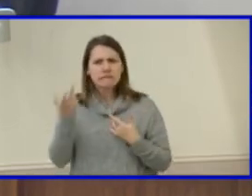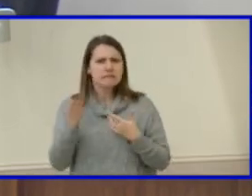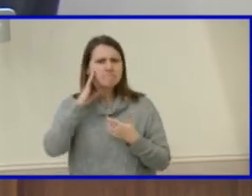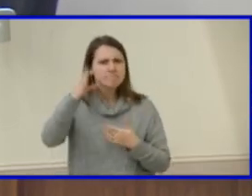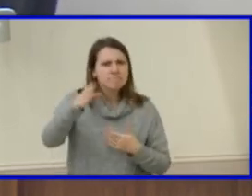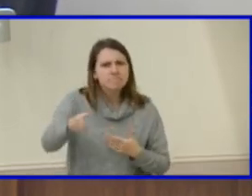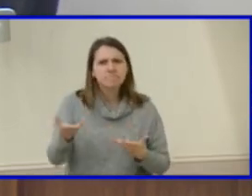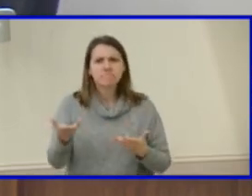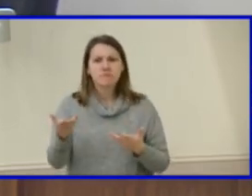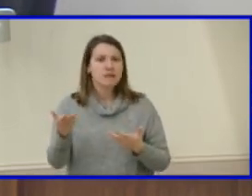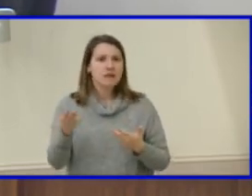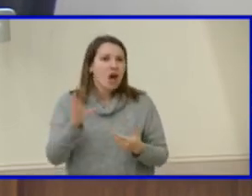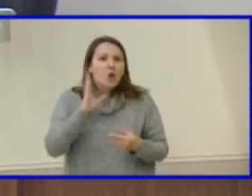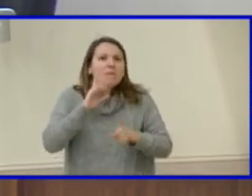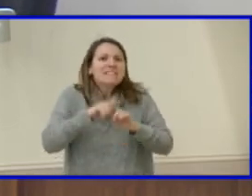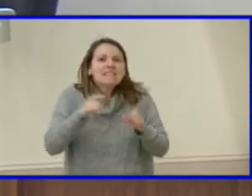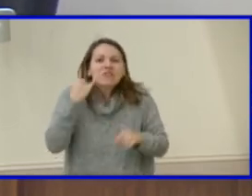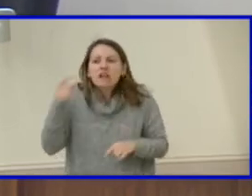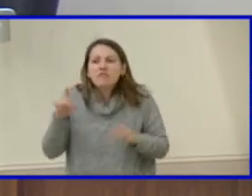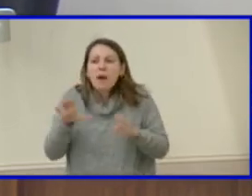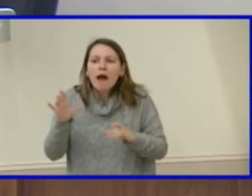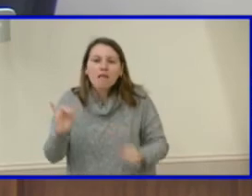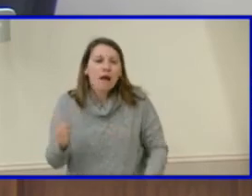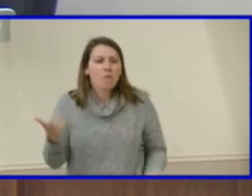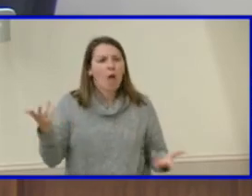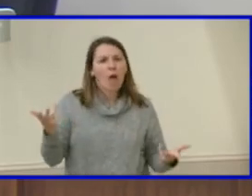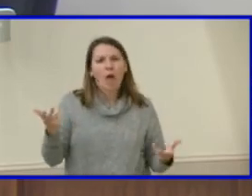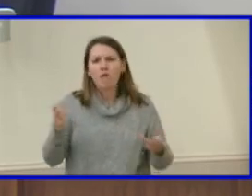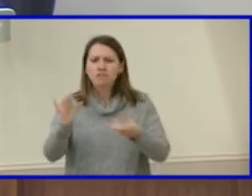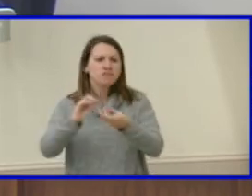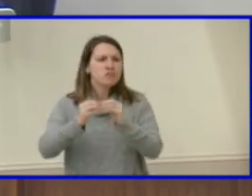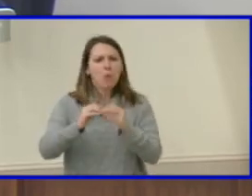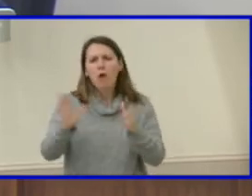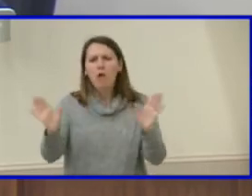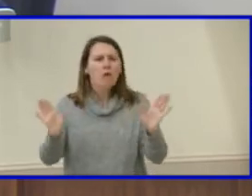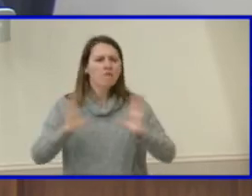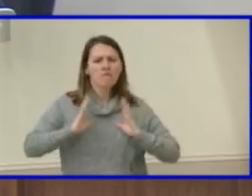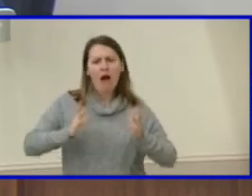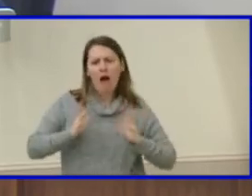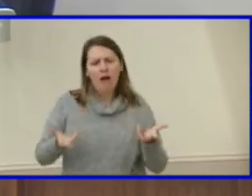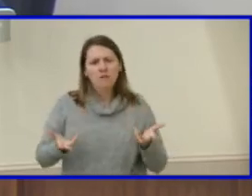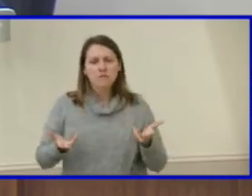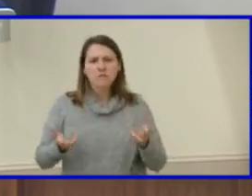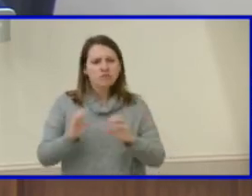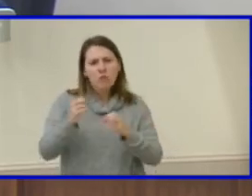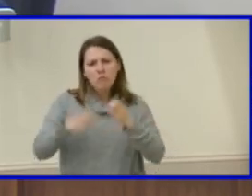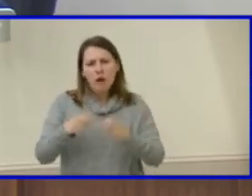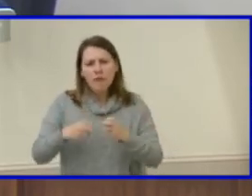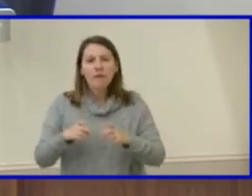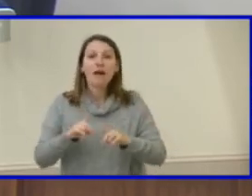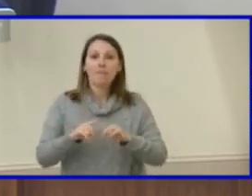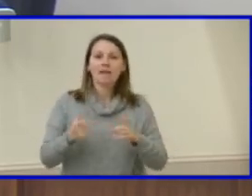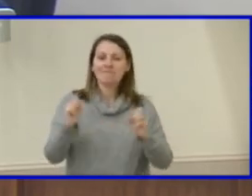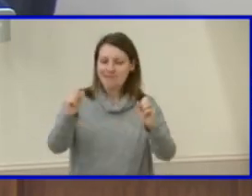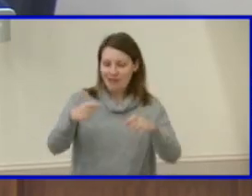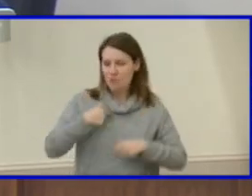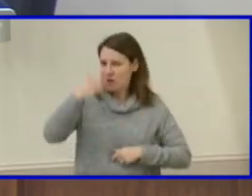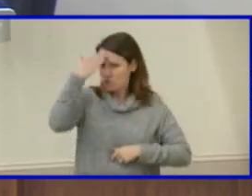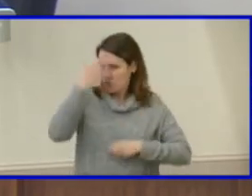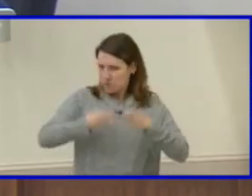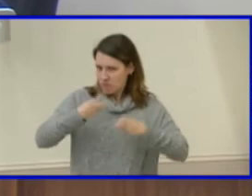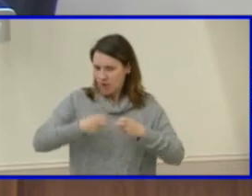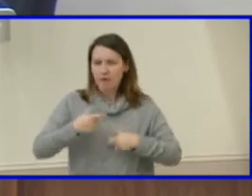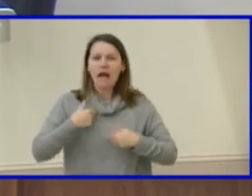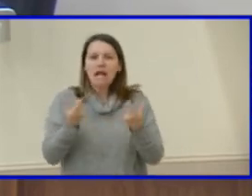different if we act like this doesn't exist, but we're saying we know it exists, right? But this is what we're going to do to mitigate, you know, the current